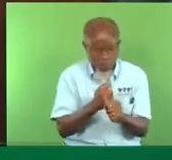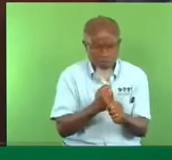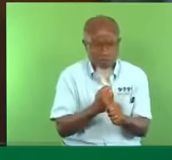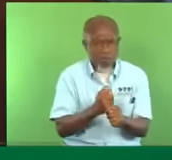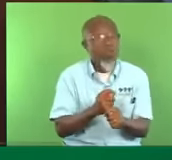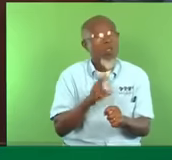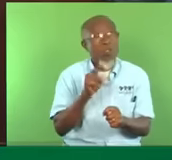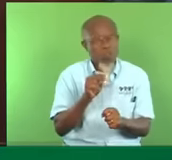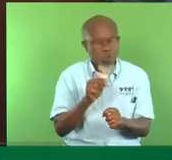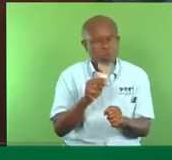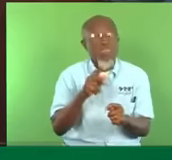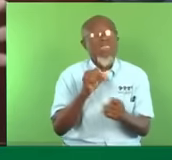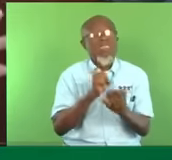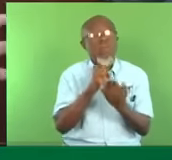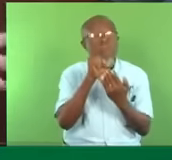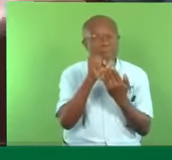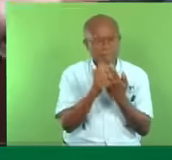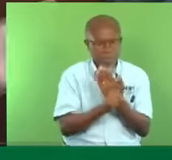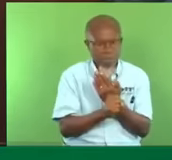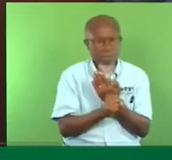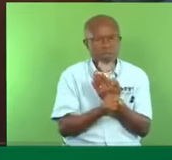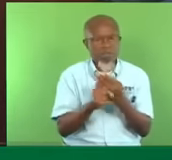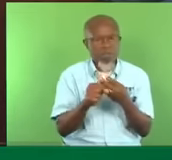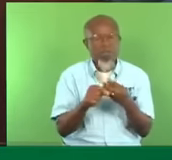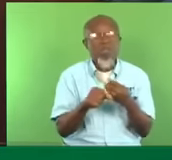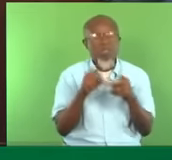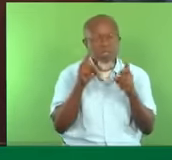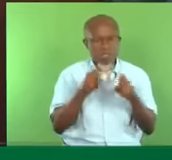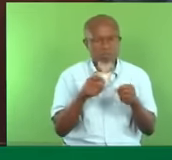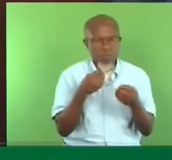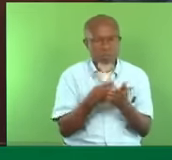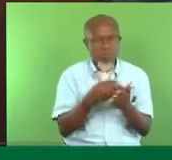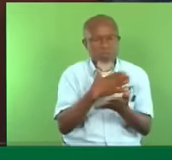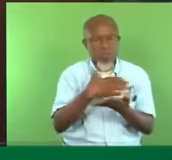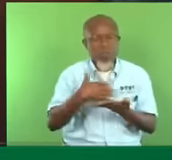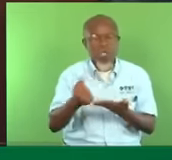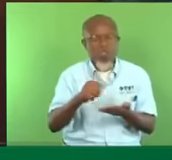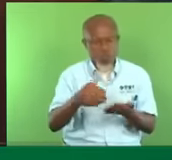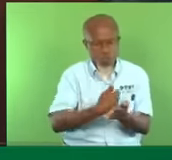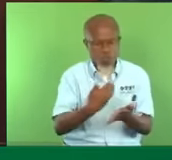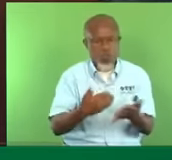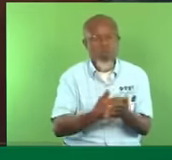term open. Gone. Gone. But they hear that and they're happy and they excite themselves.